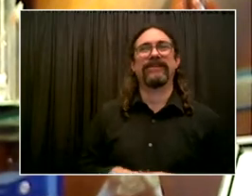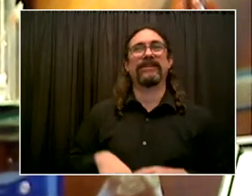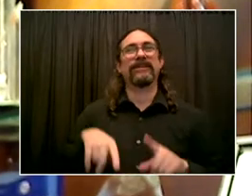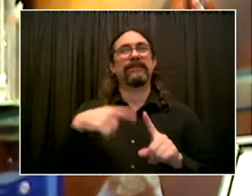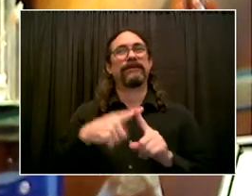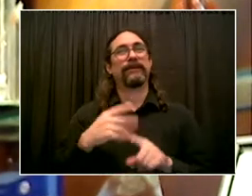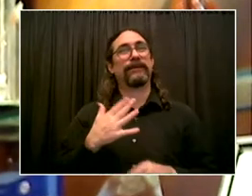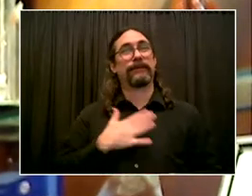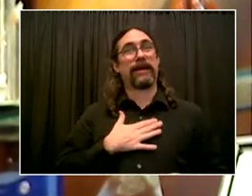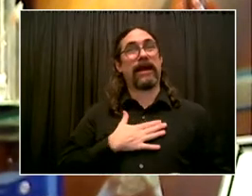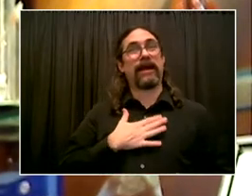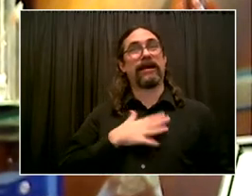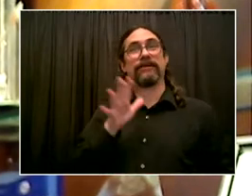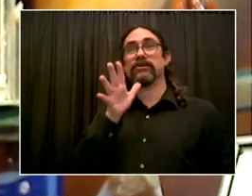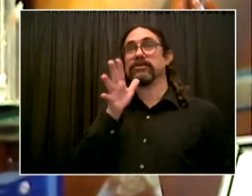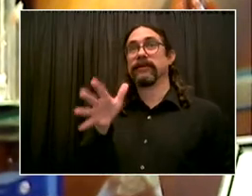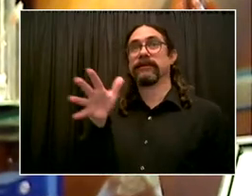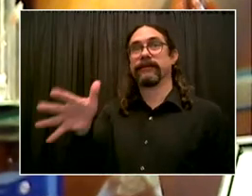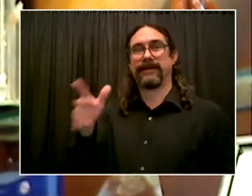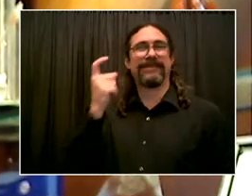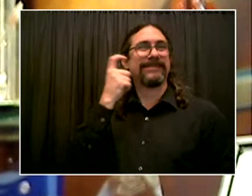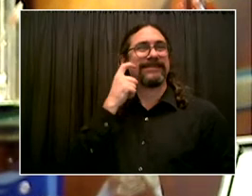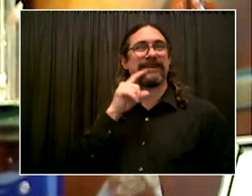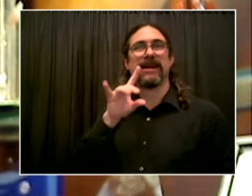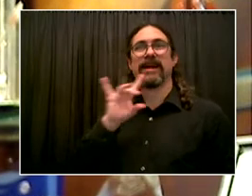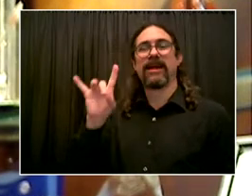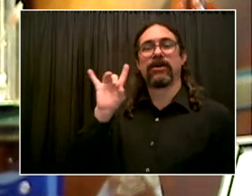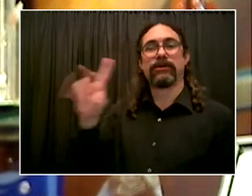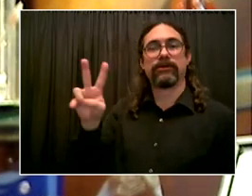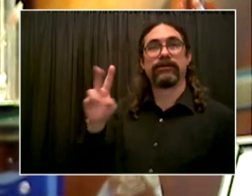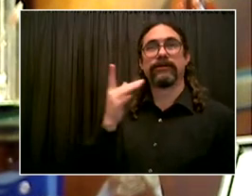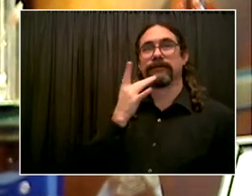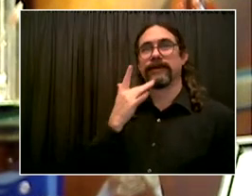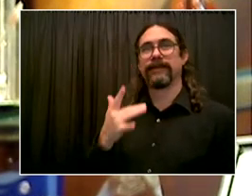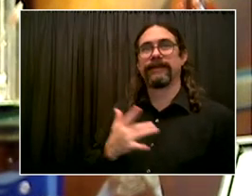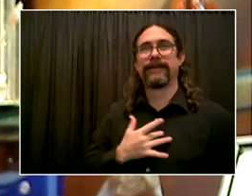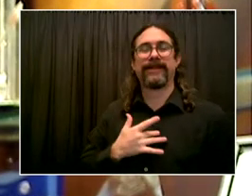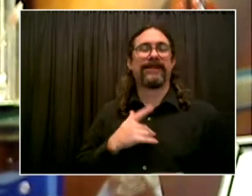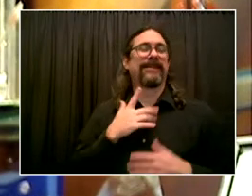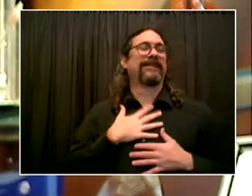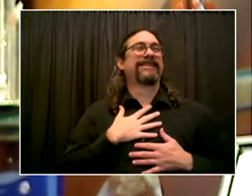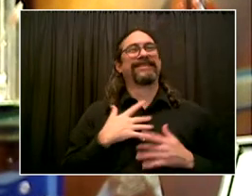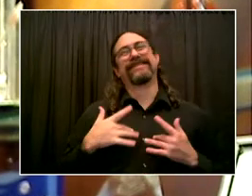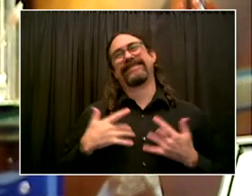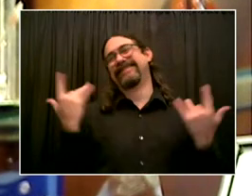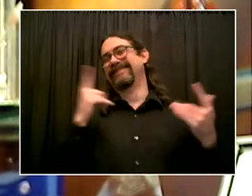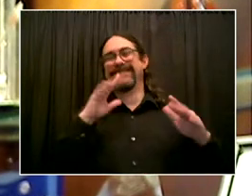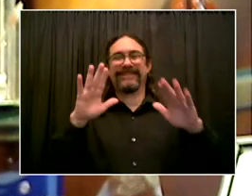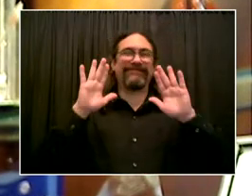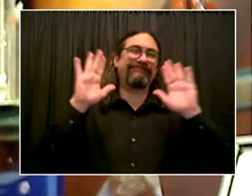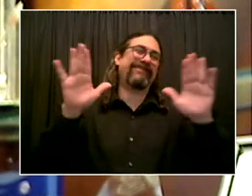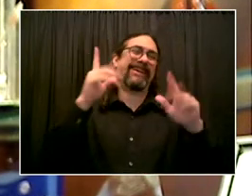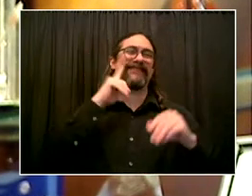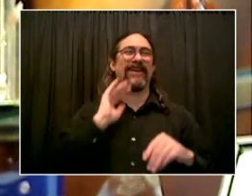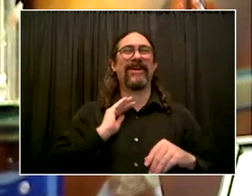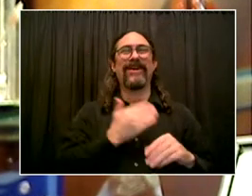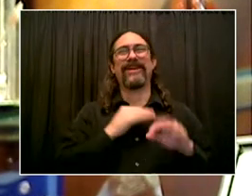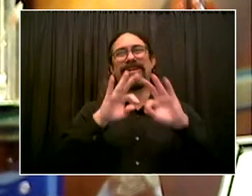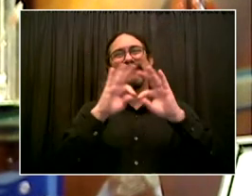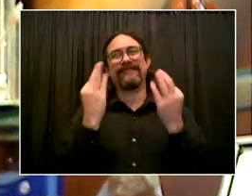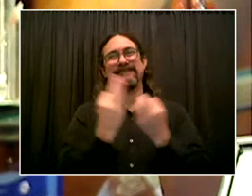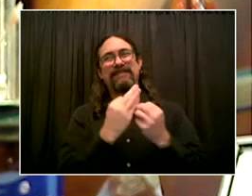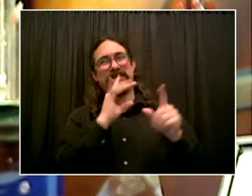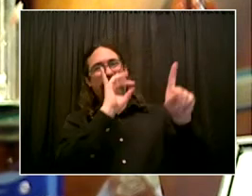as well. So it's a great day for the Richards family as we celebrate. And I want to thank you, Mr. Mayor, for